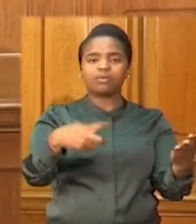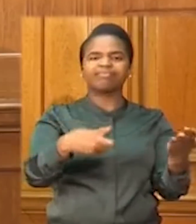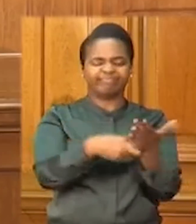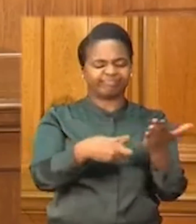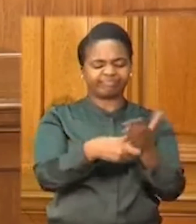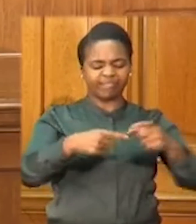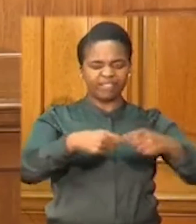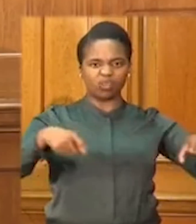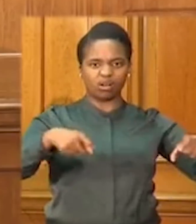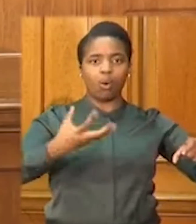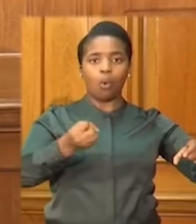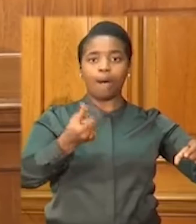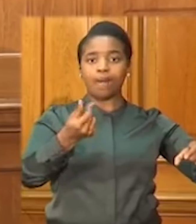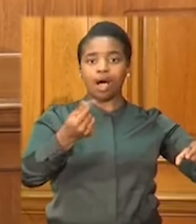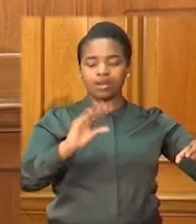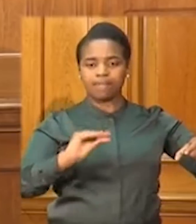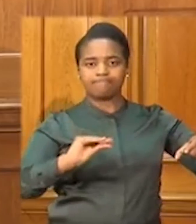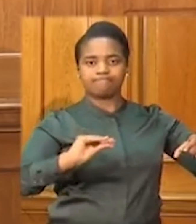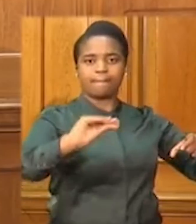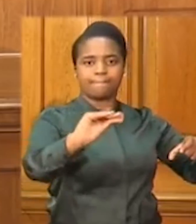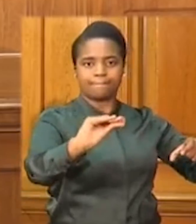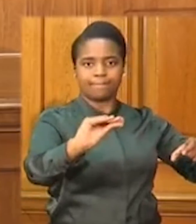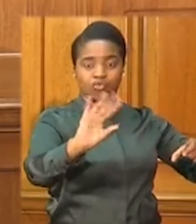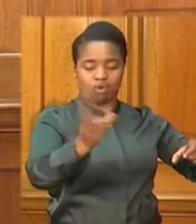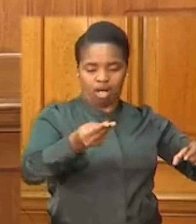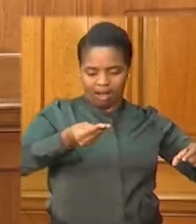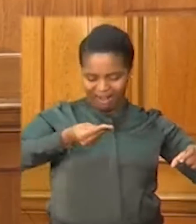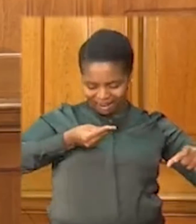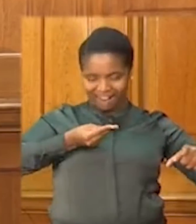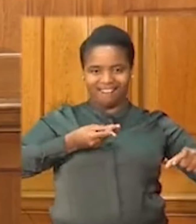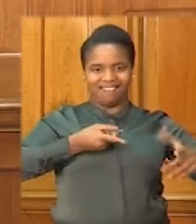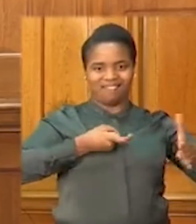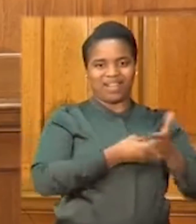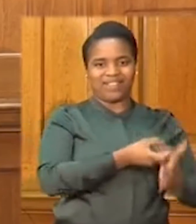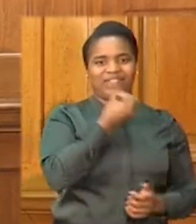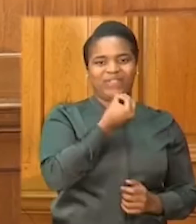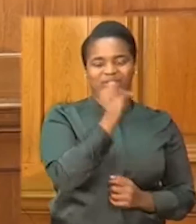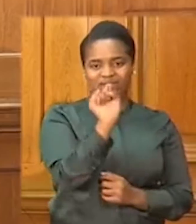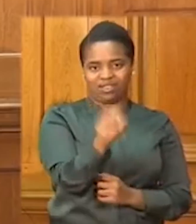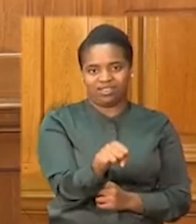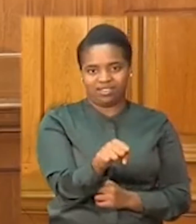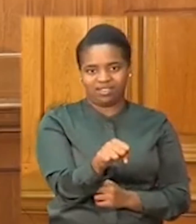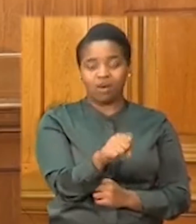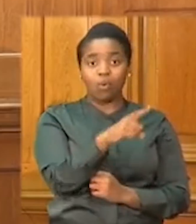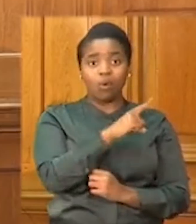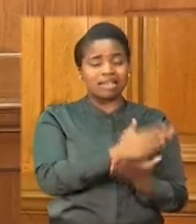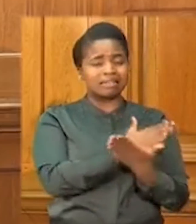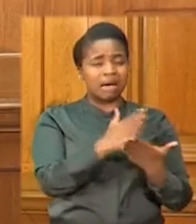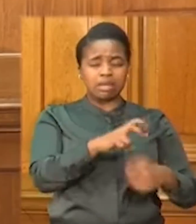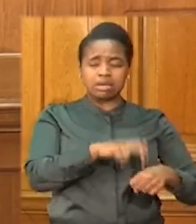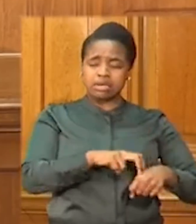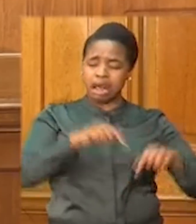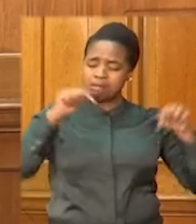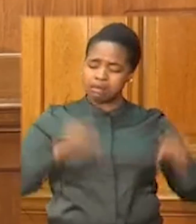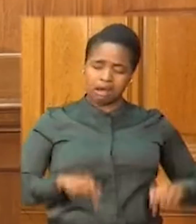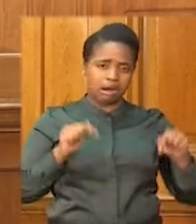cash transfers to ensure that help does reach those who need it faster and more